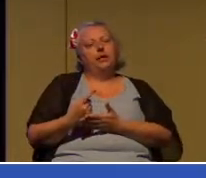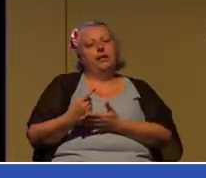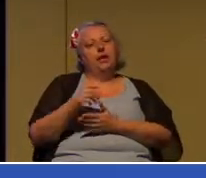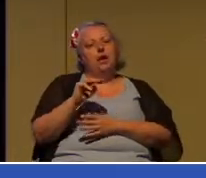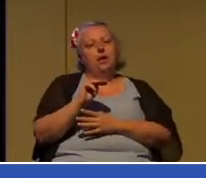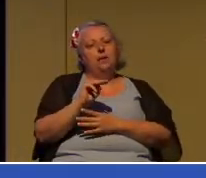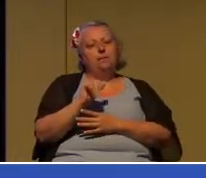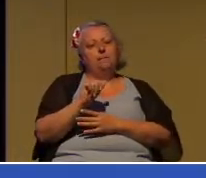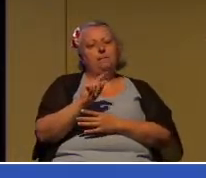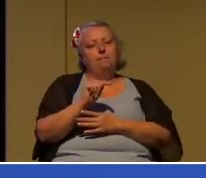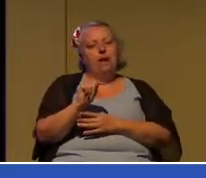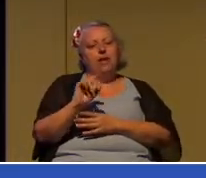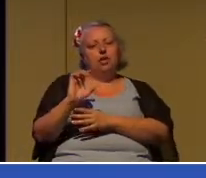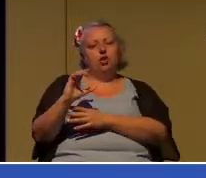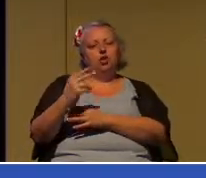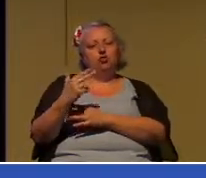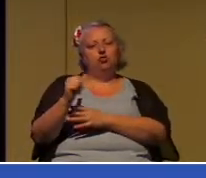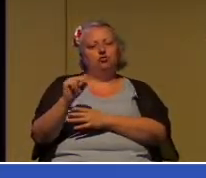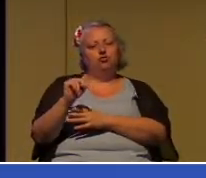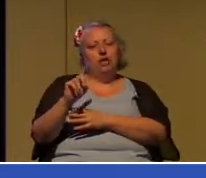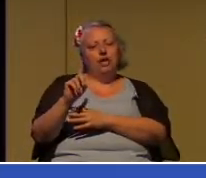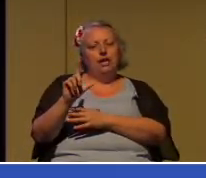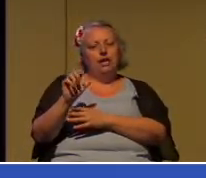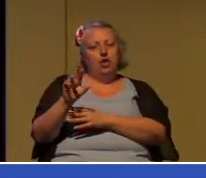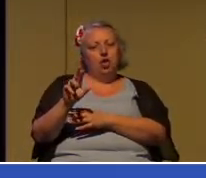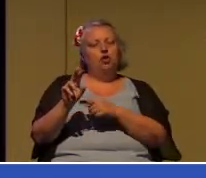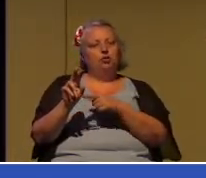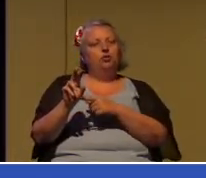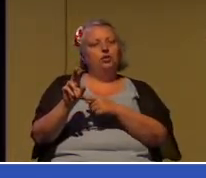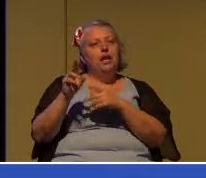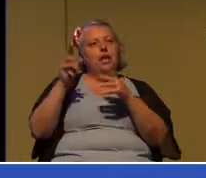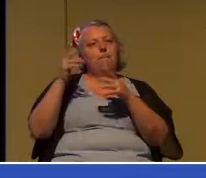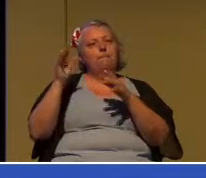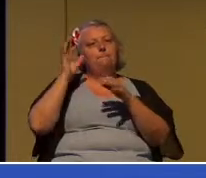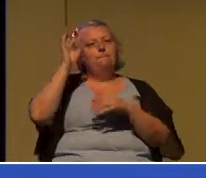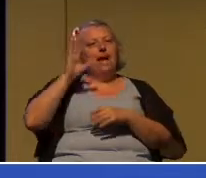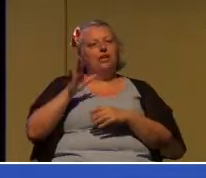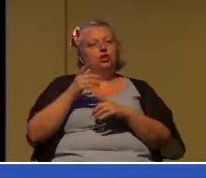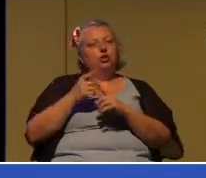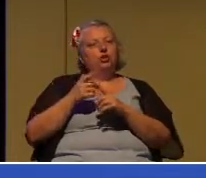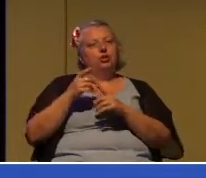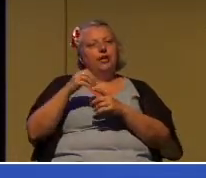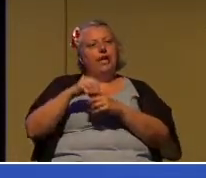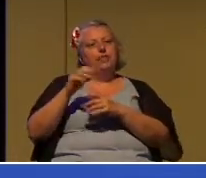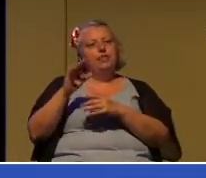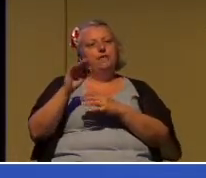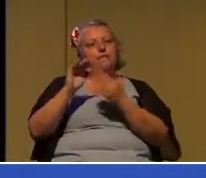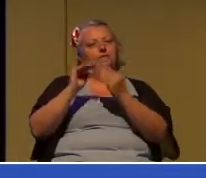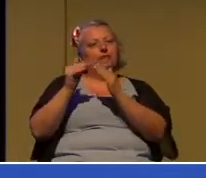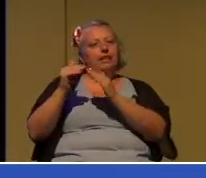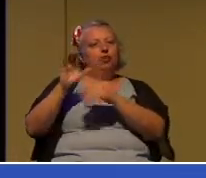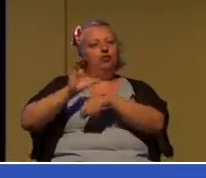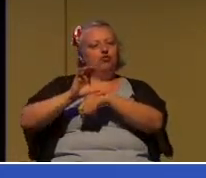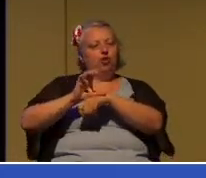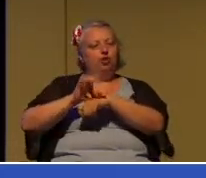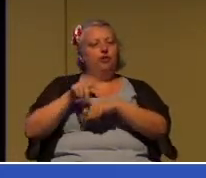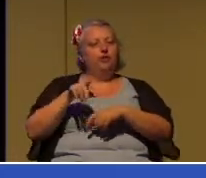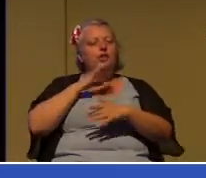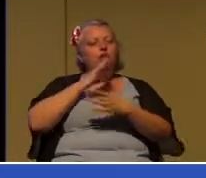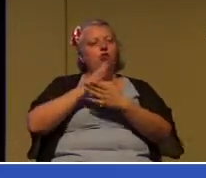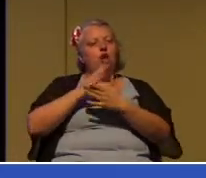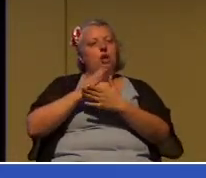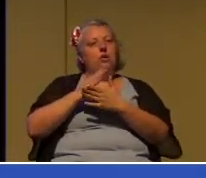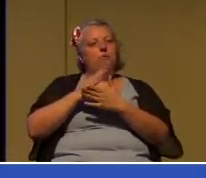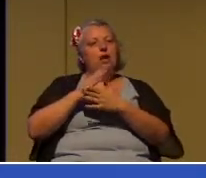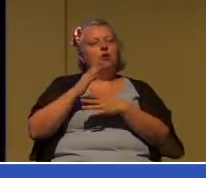pastor. Pastors of church I think called Village Church and he talks about the difference between contract and covenant in the context of his marriage